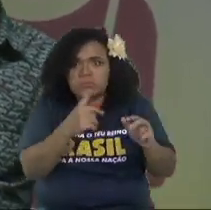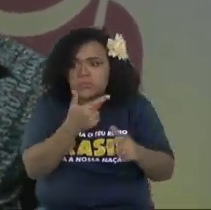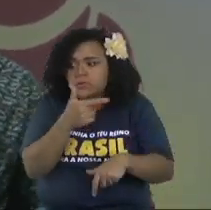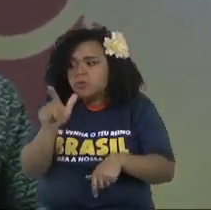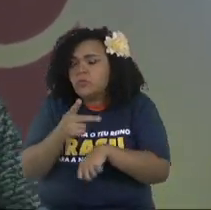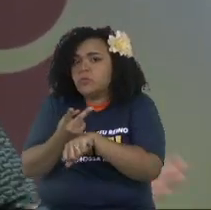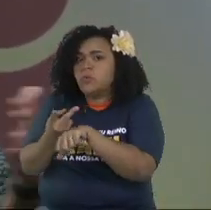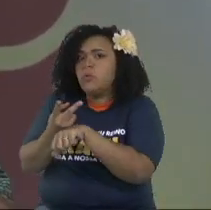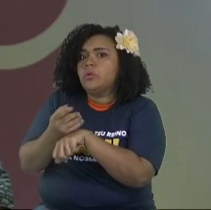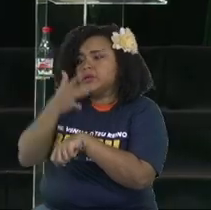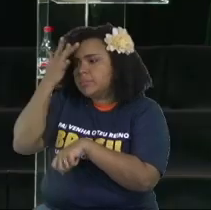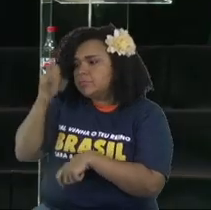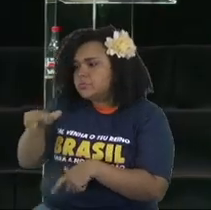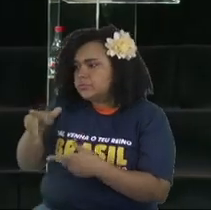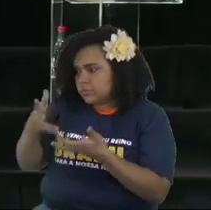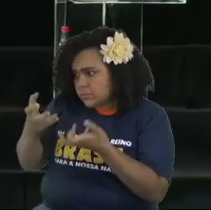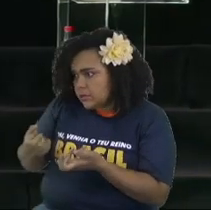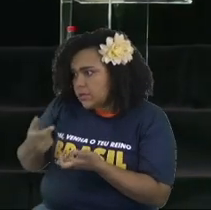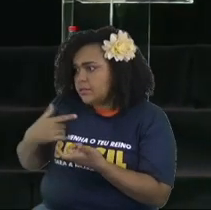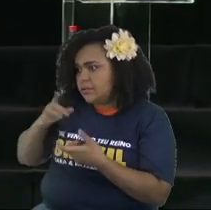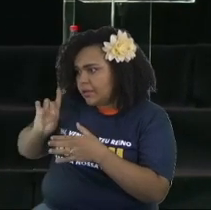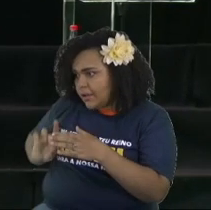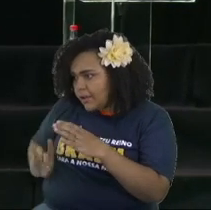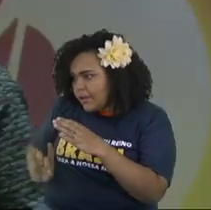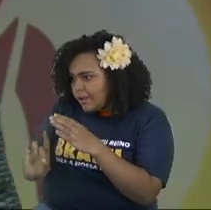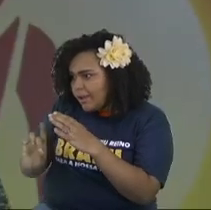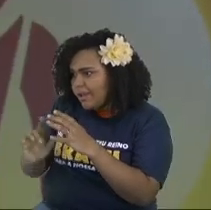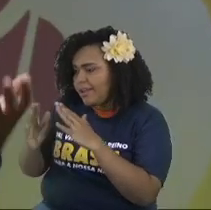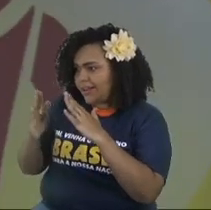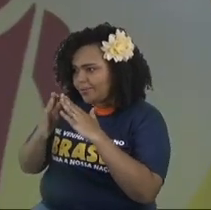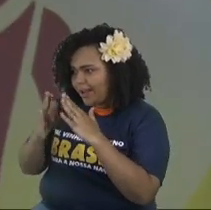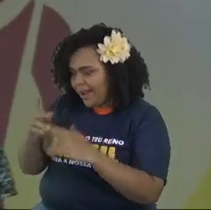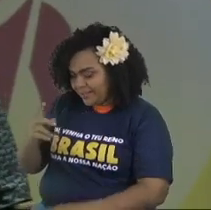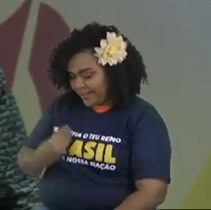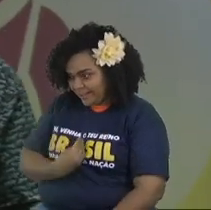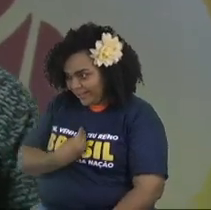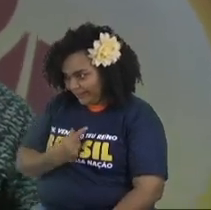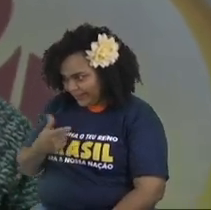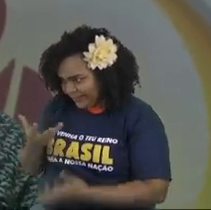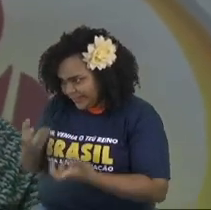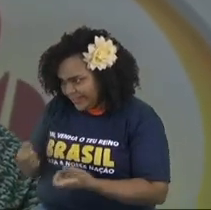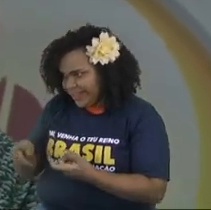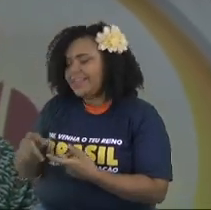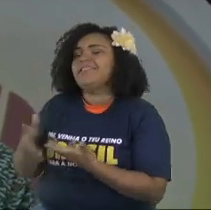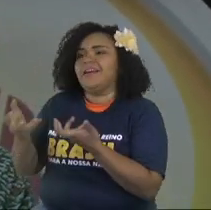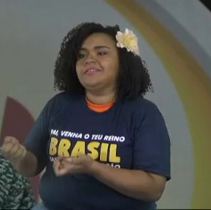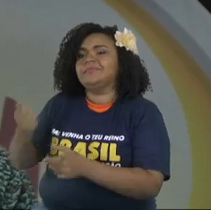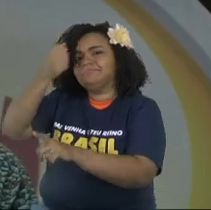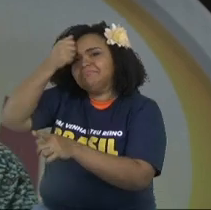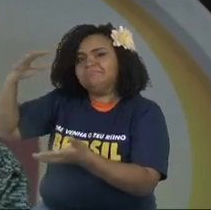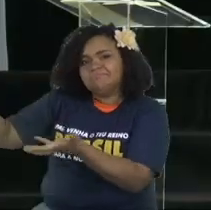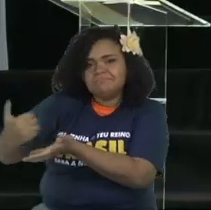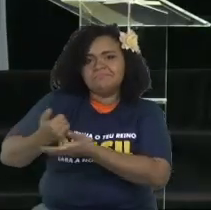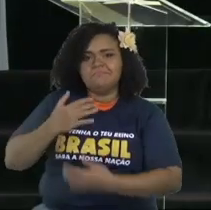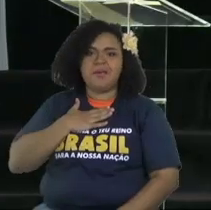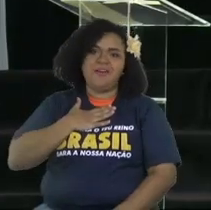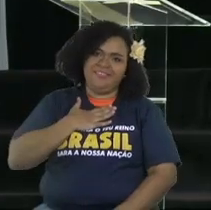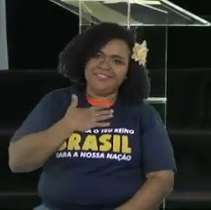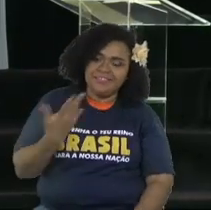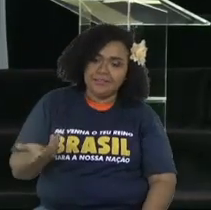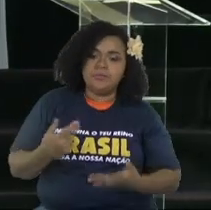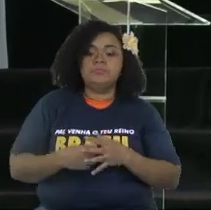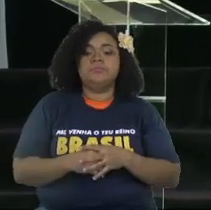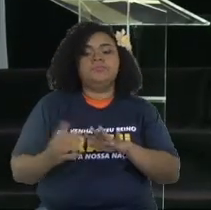It's like, it's how I ask you, how many of you have been in the sea or in the river or in a pool or you almost